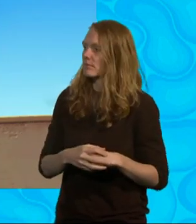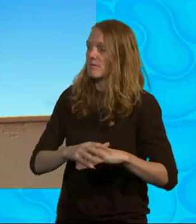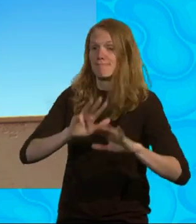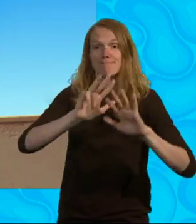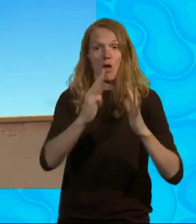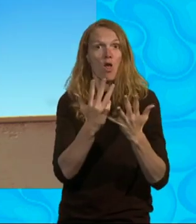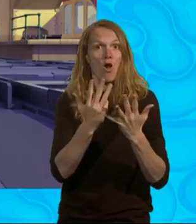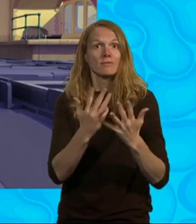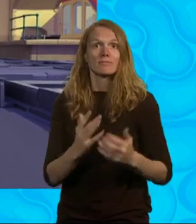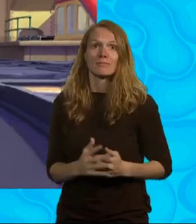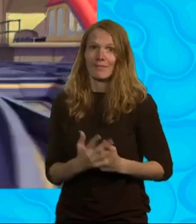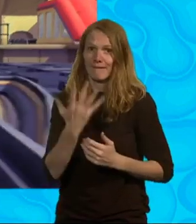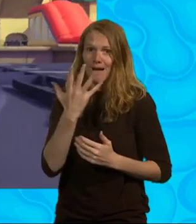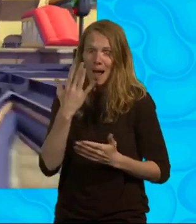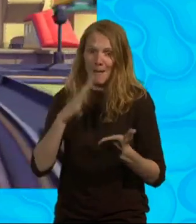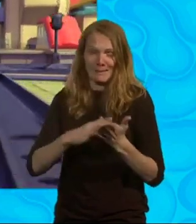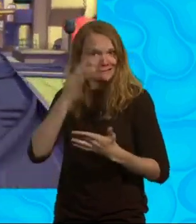already ten to nine. Chuggington!